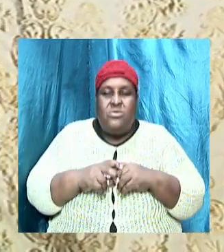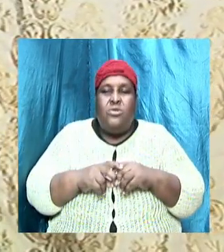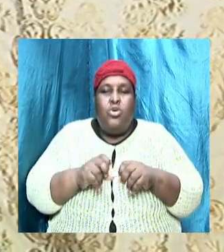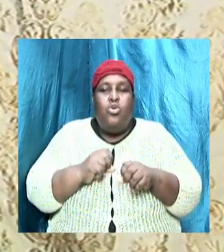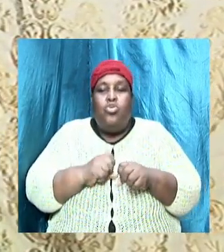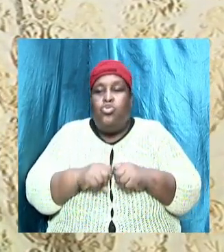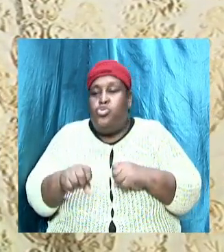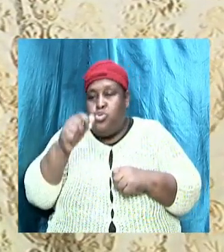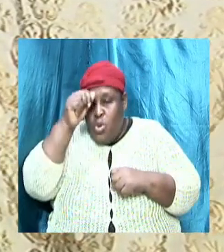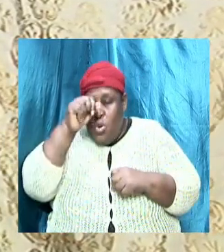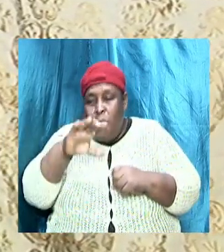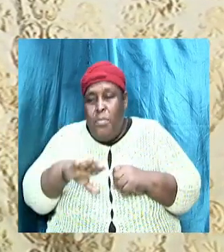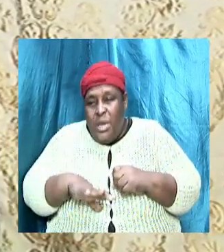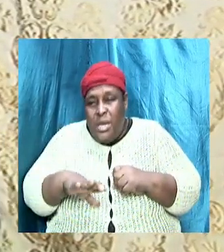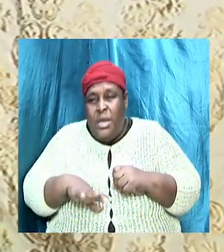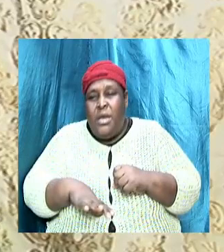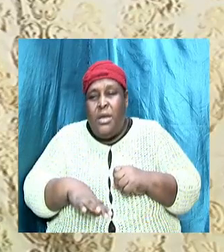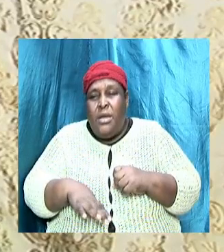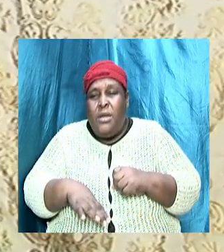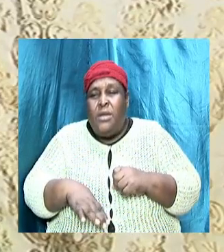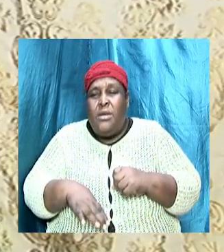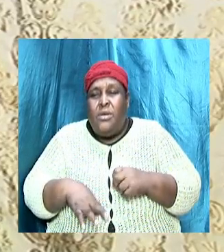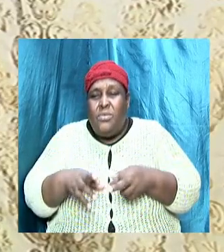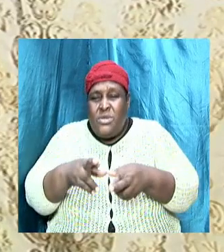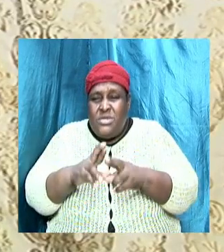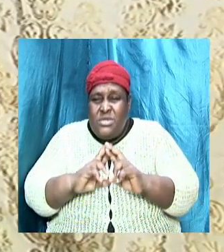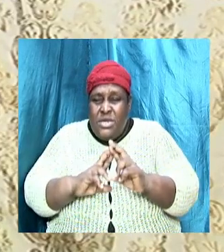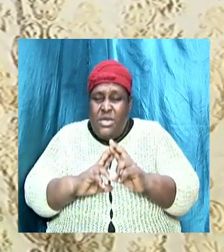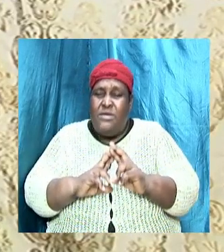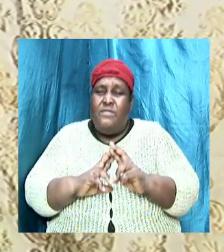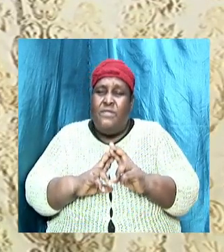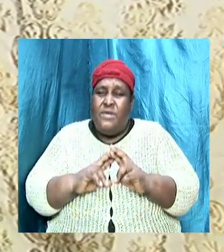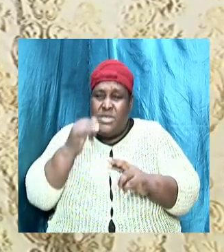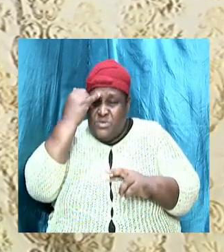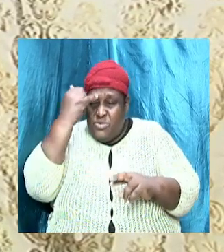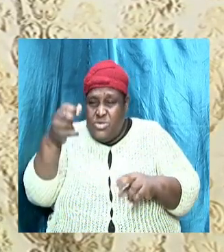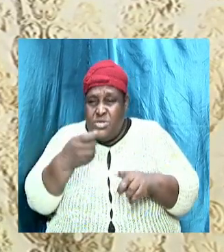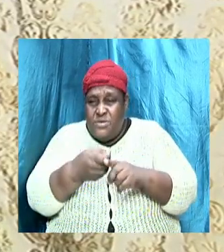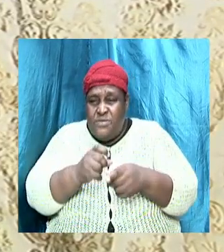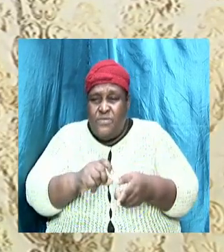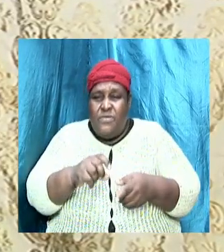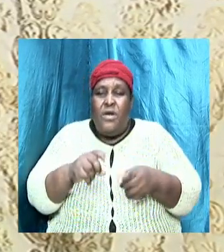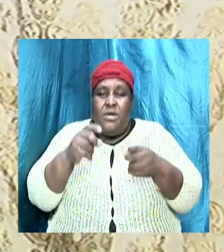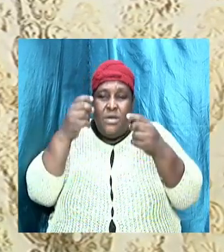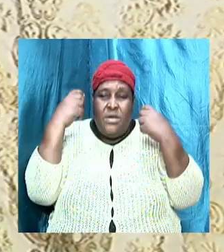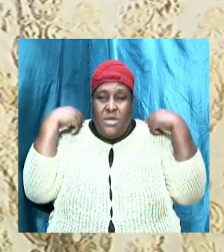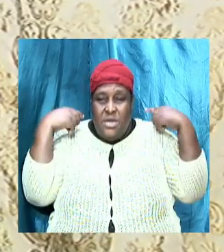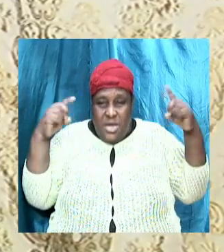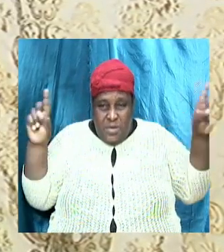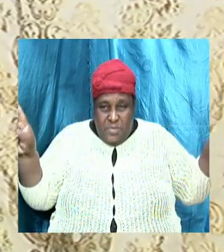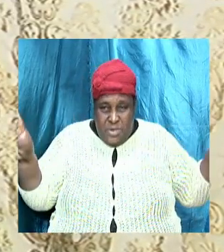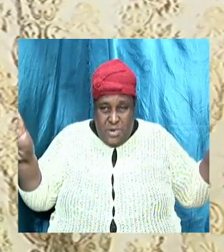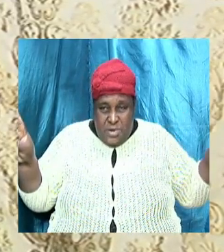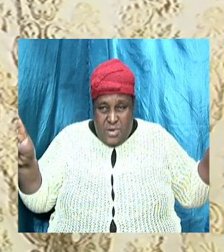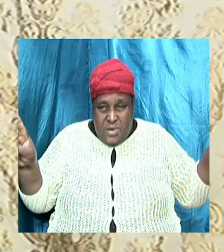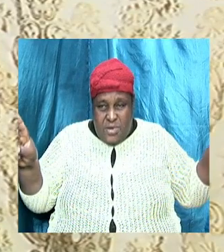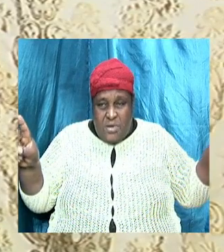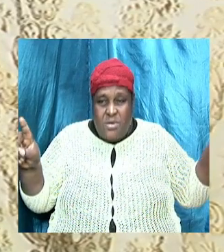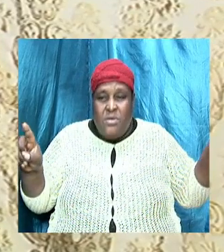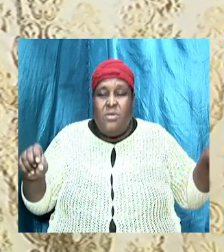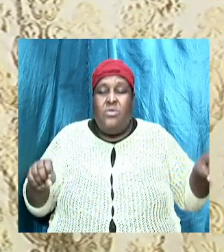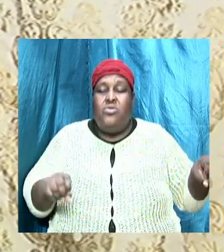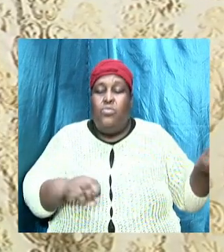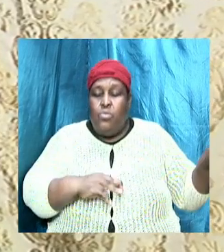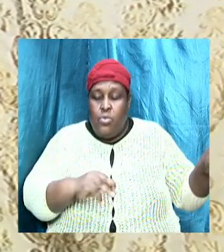inspiration from demons, And they come up with this type of doctrine that is there to sway people away from the truth.